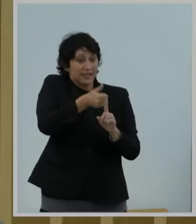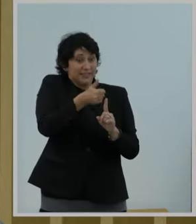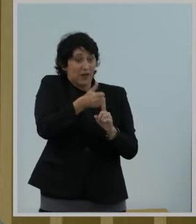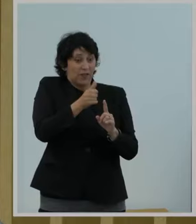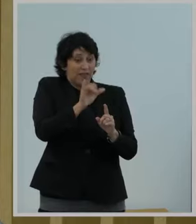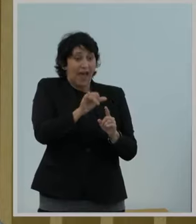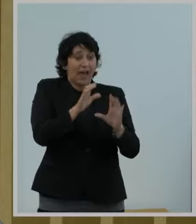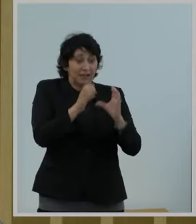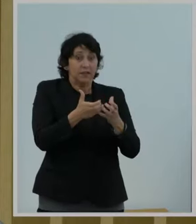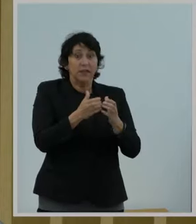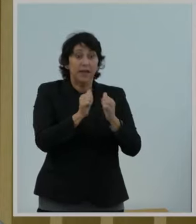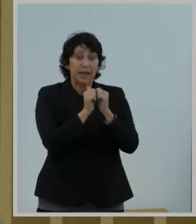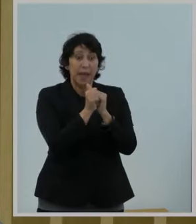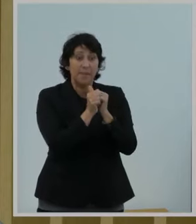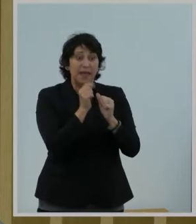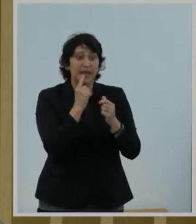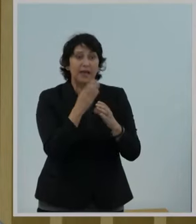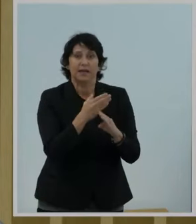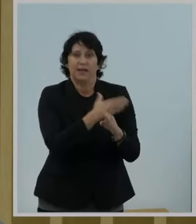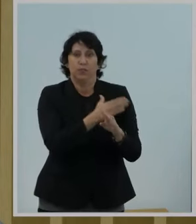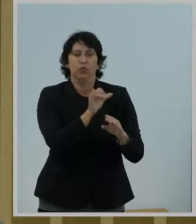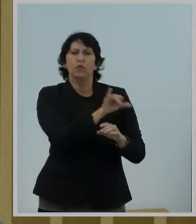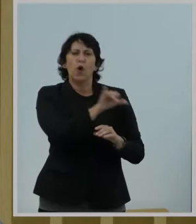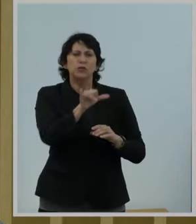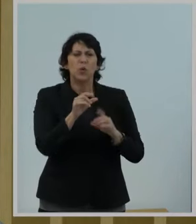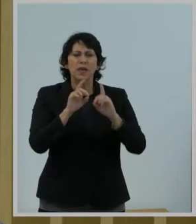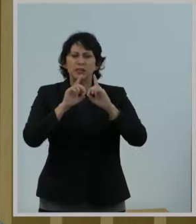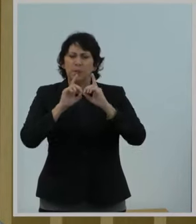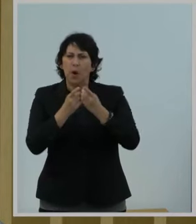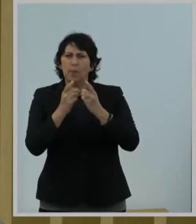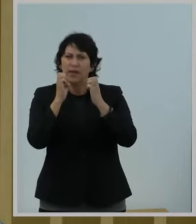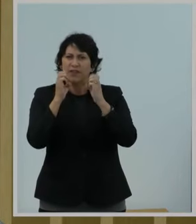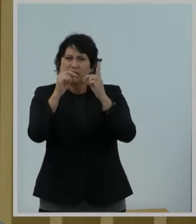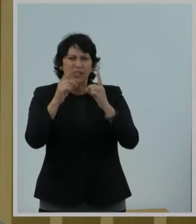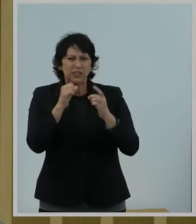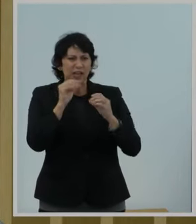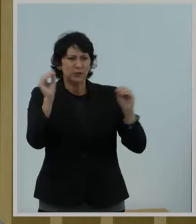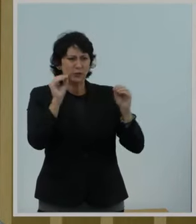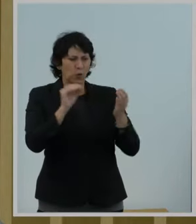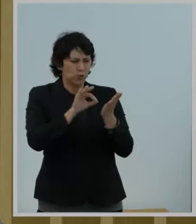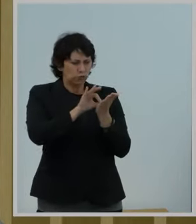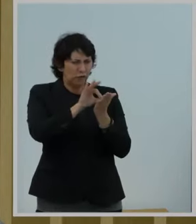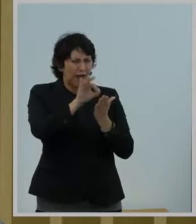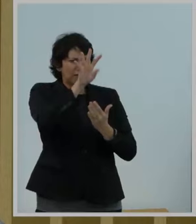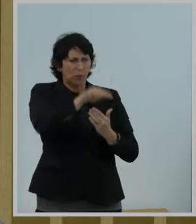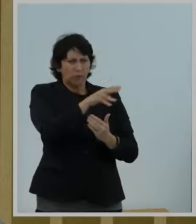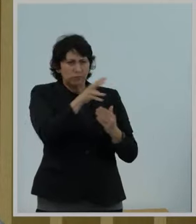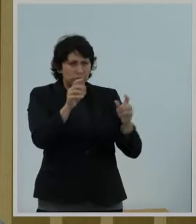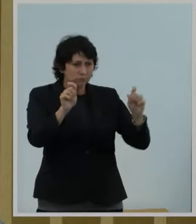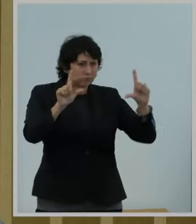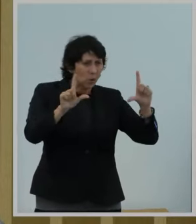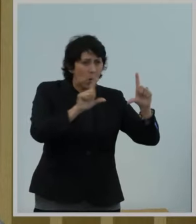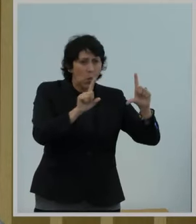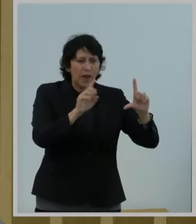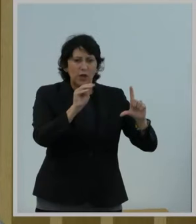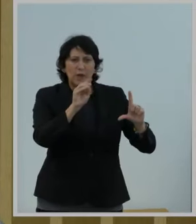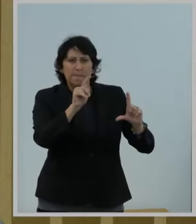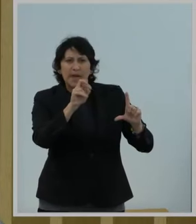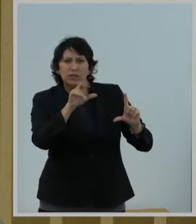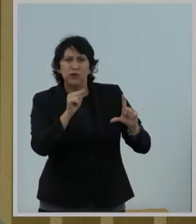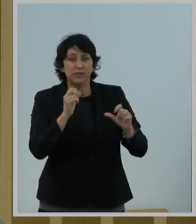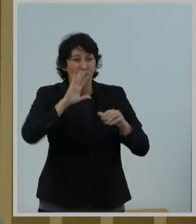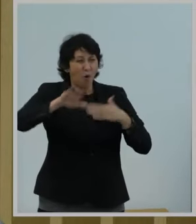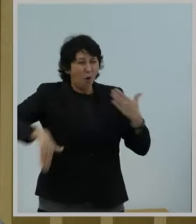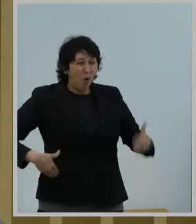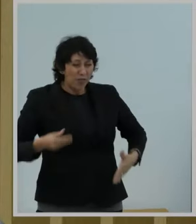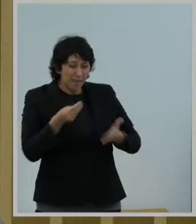It also appears that the Department of Education doesn't track any useful metrics for the billions of dollars that it